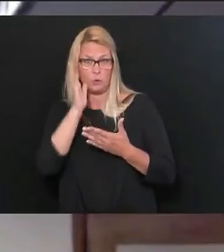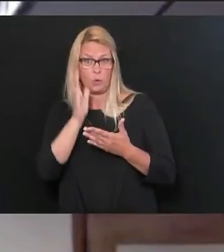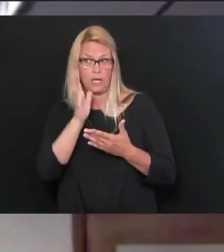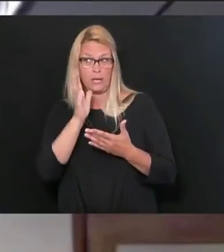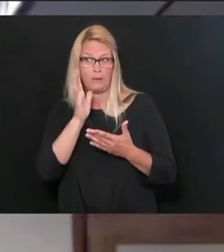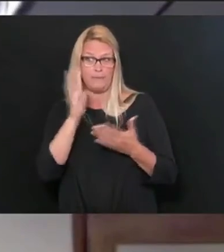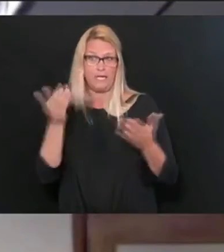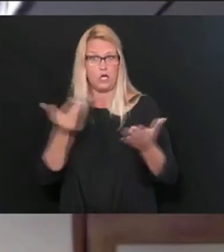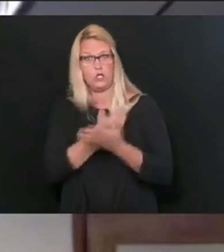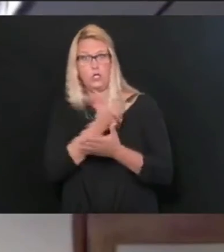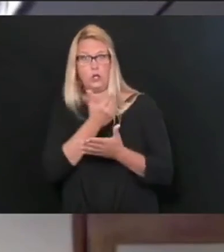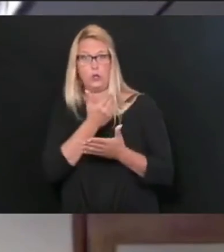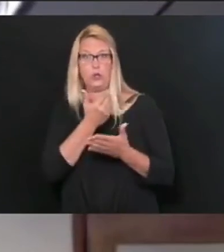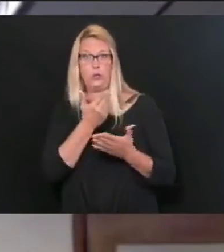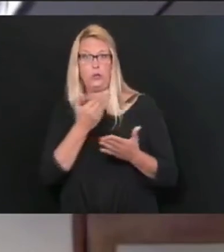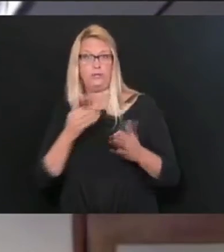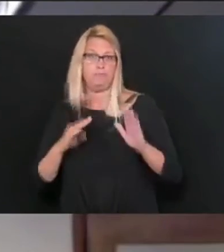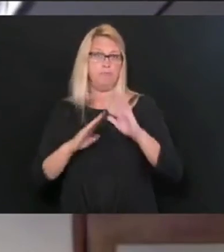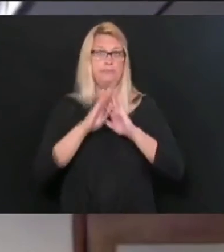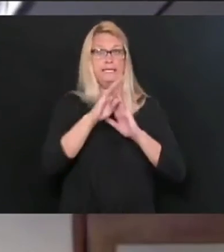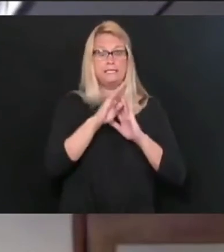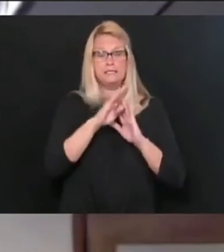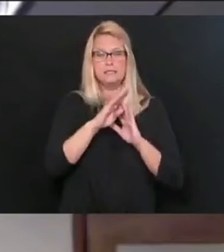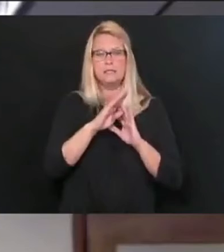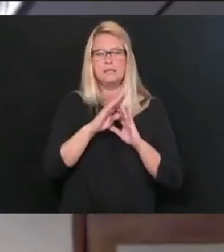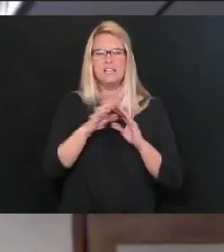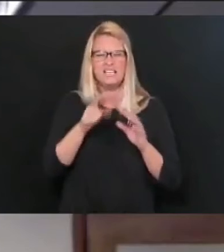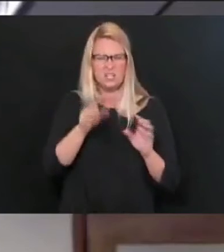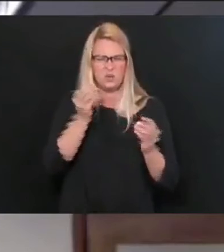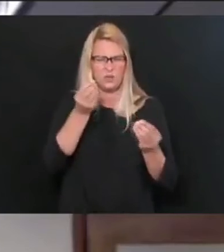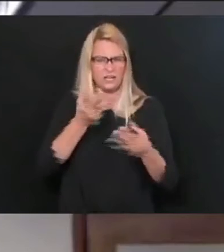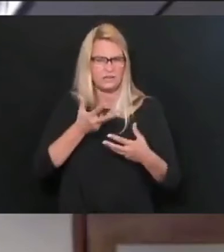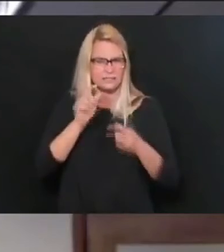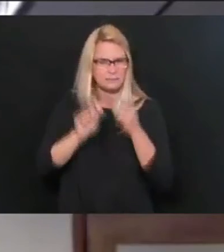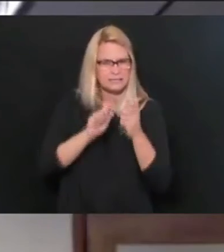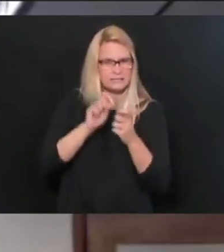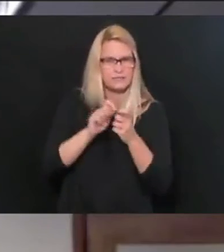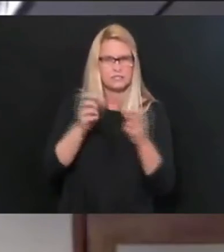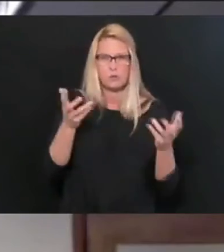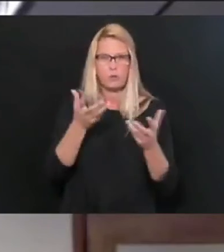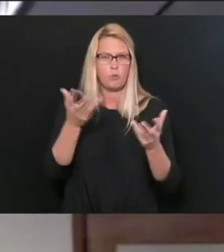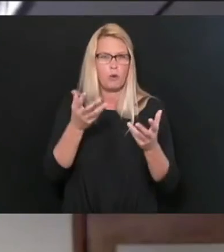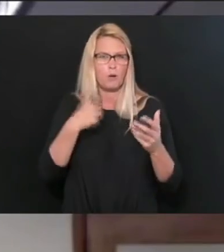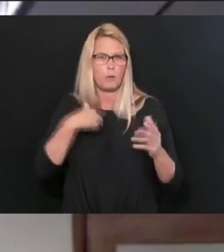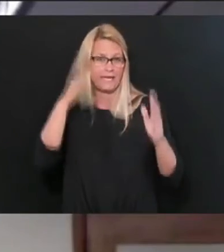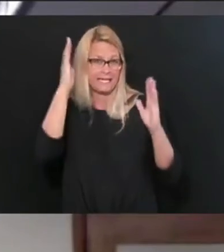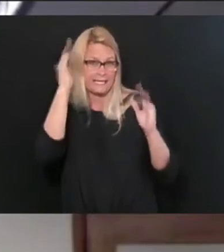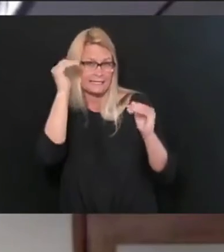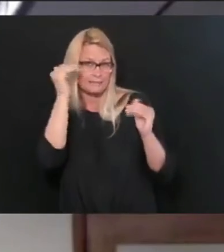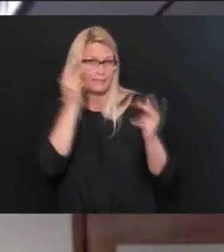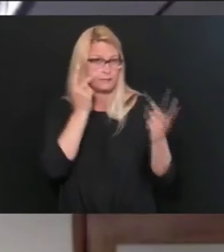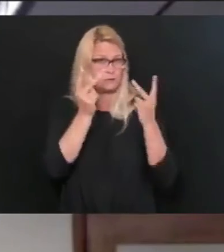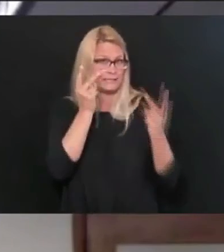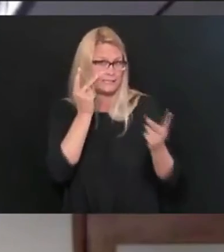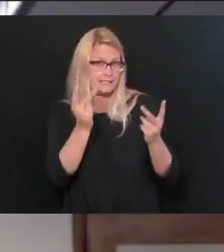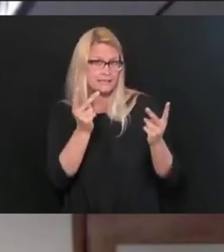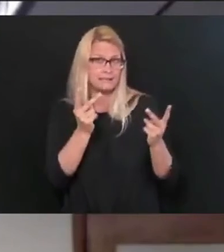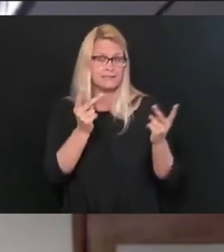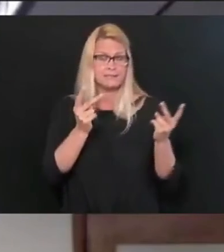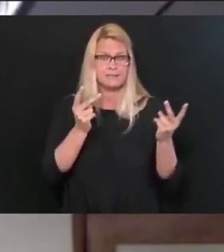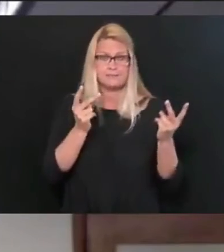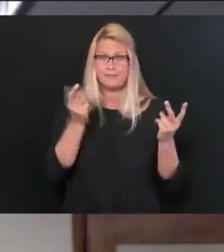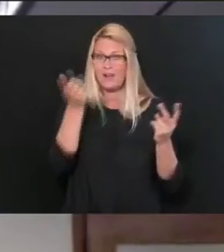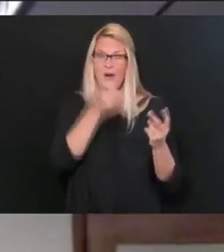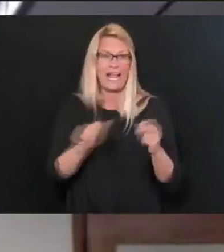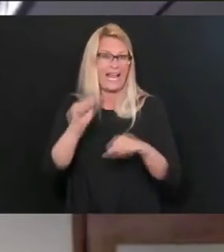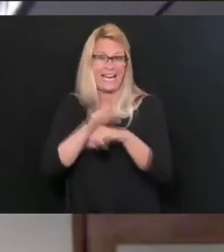new peak, a new low point. could you drill down on this a little bit more and tell us what folks can expect to see during that time period and any